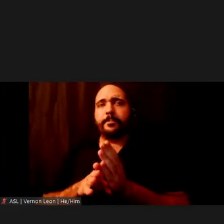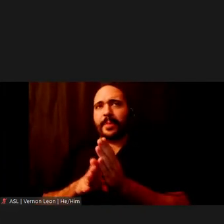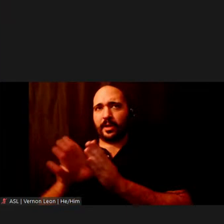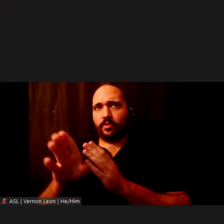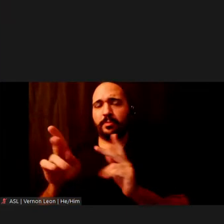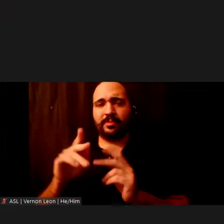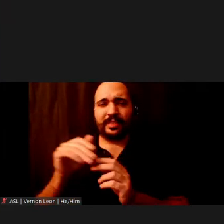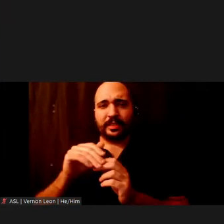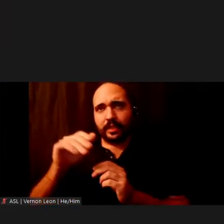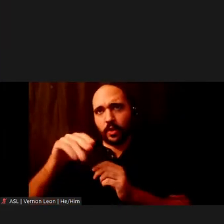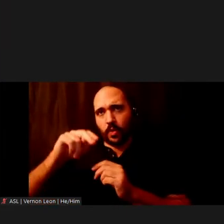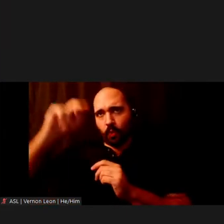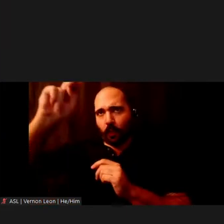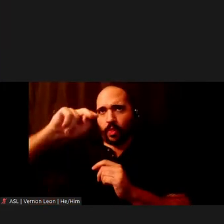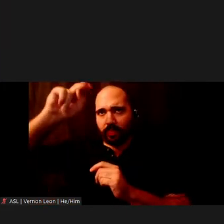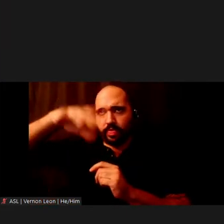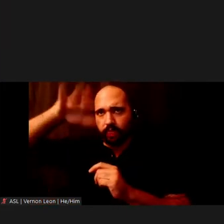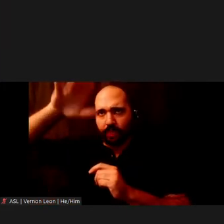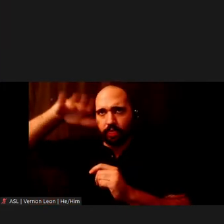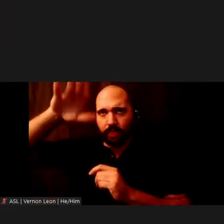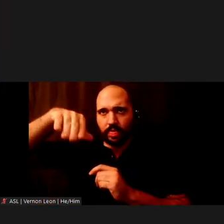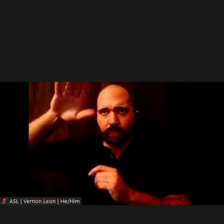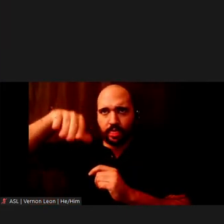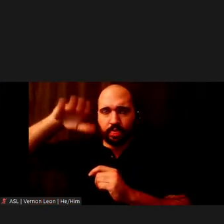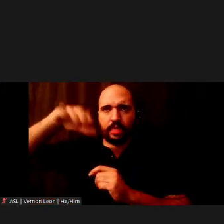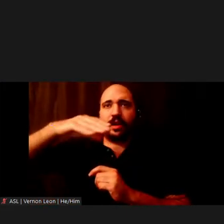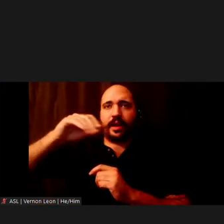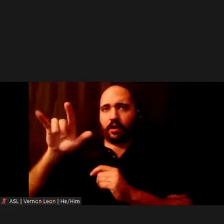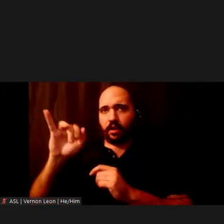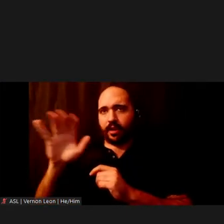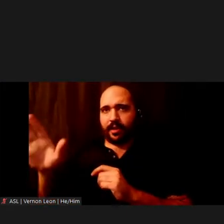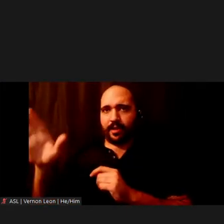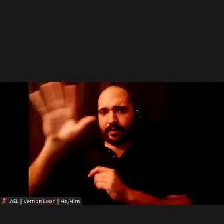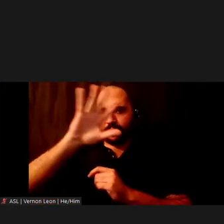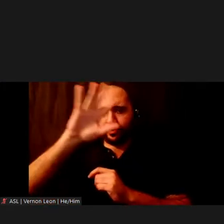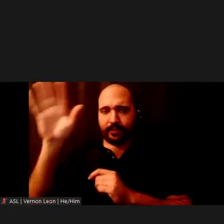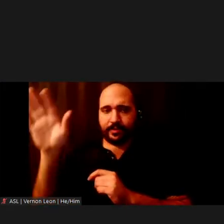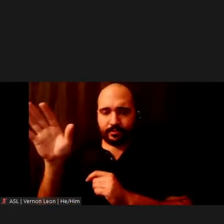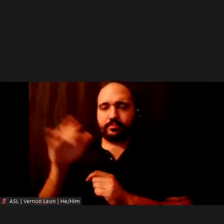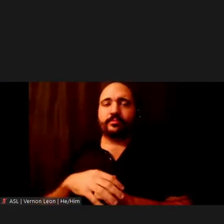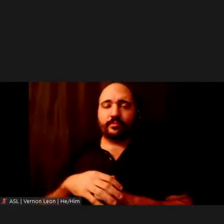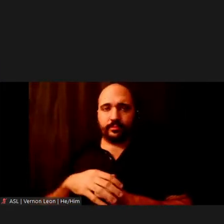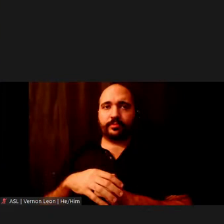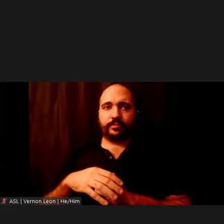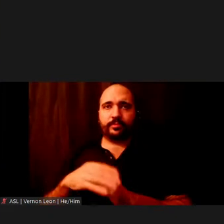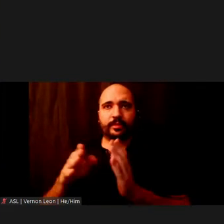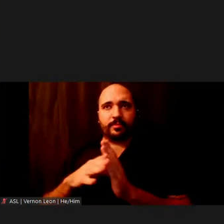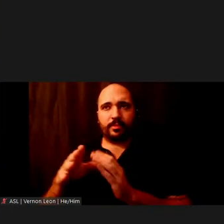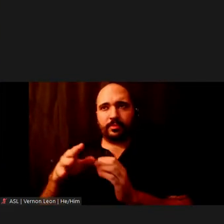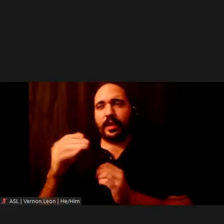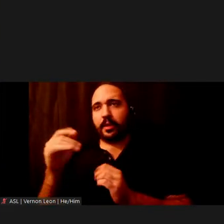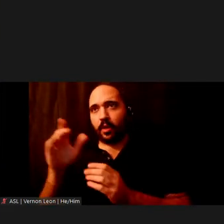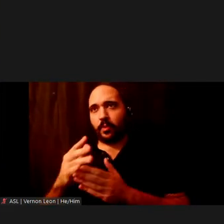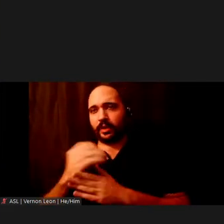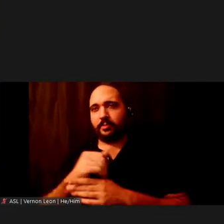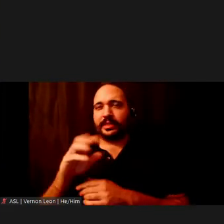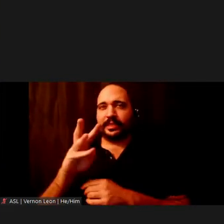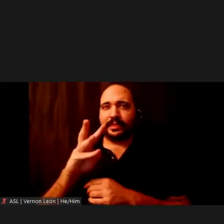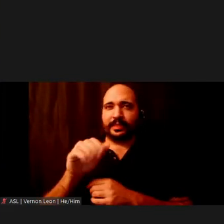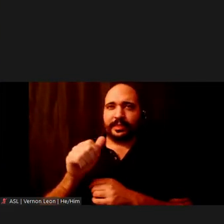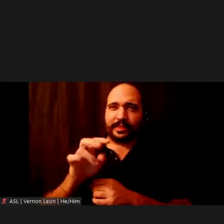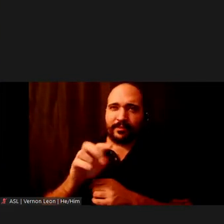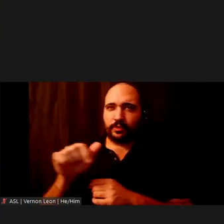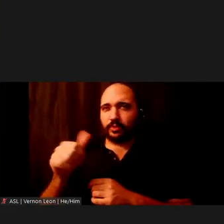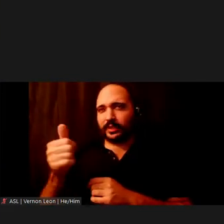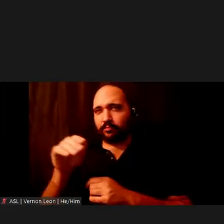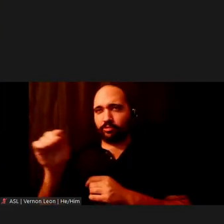Island, and in Connecticut, while the low income population represents over 9%, about 6%, and over 10%, respectively. About